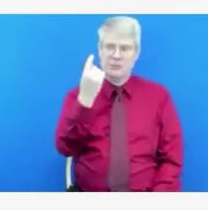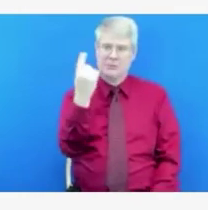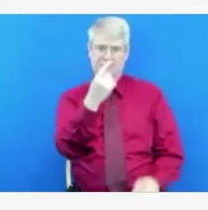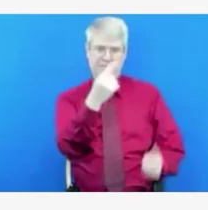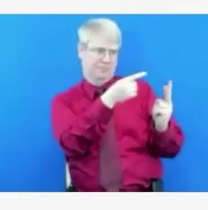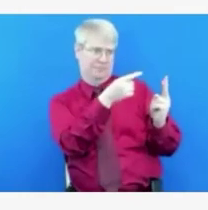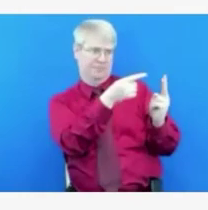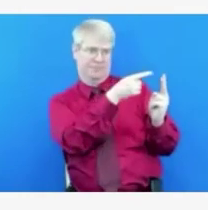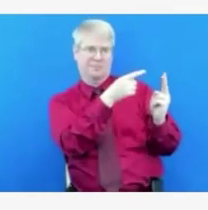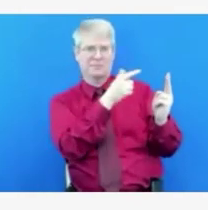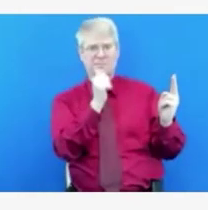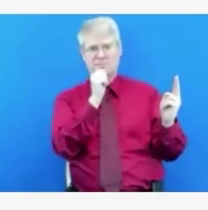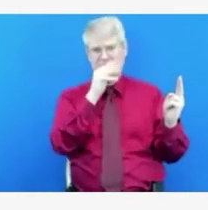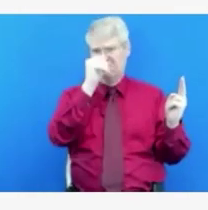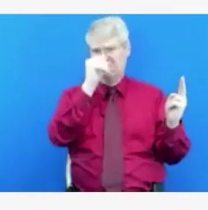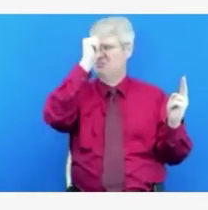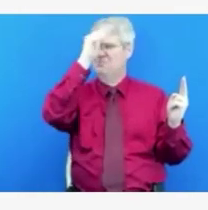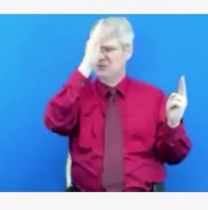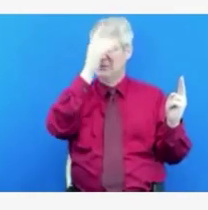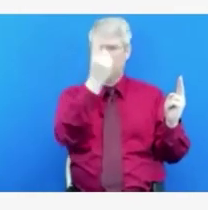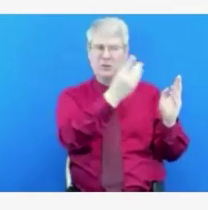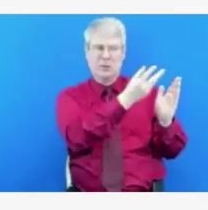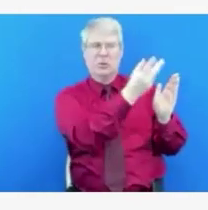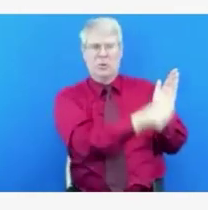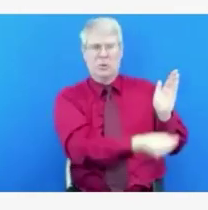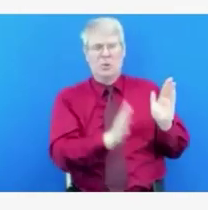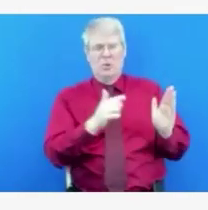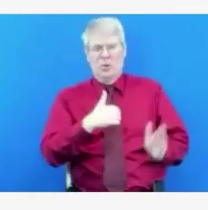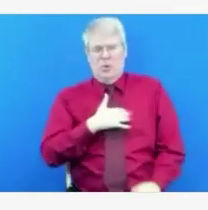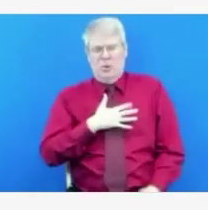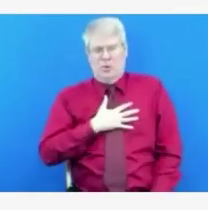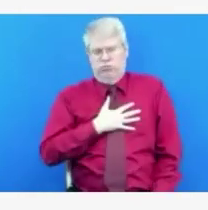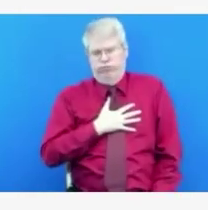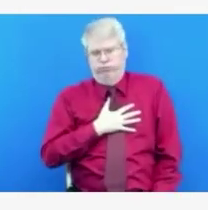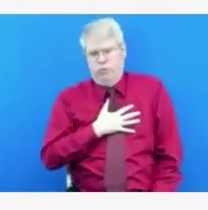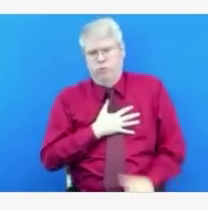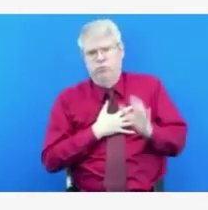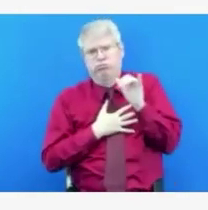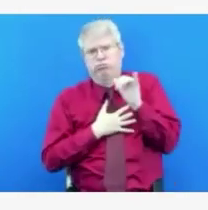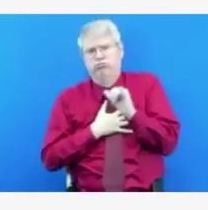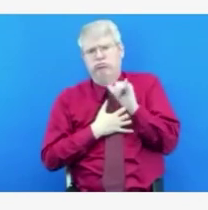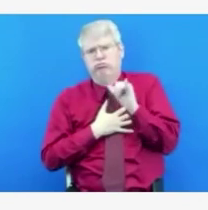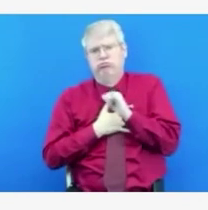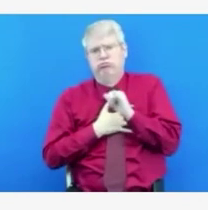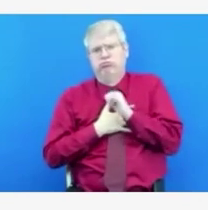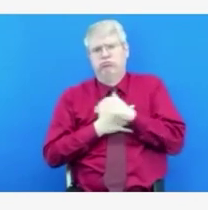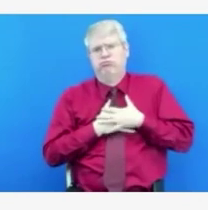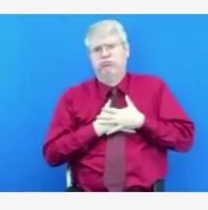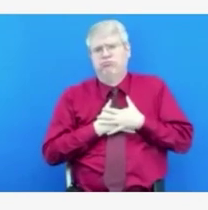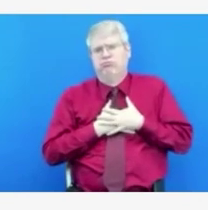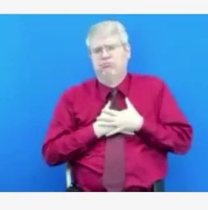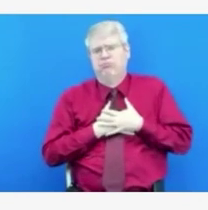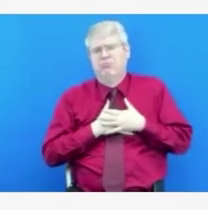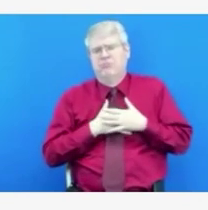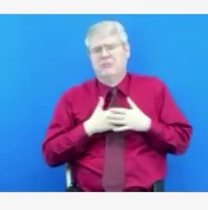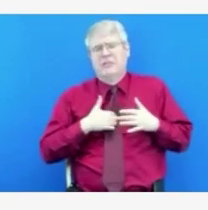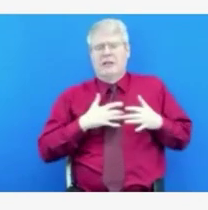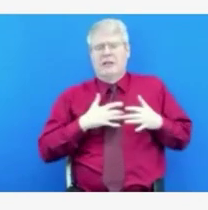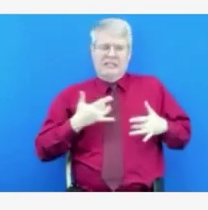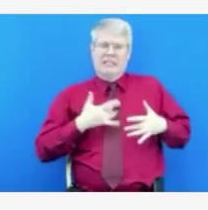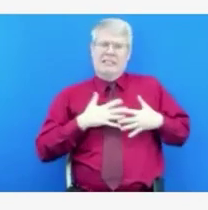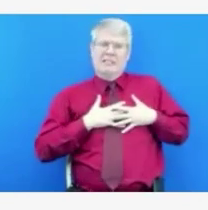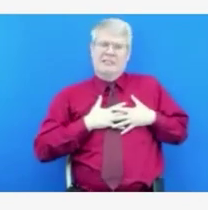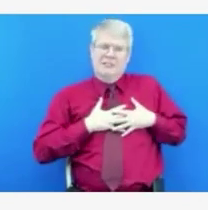And I think we can all understand or have empathy with how impactful that is to a family, and particularly to a child, to